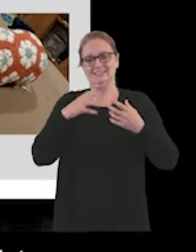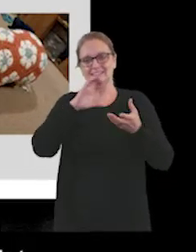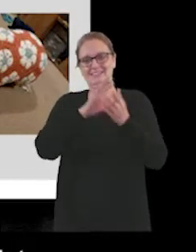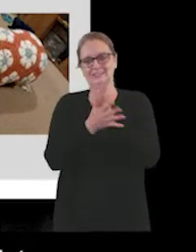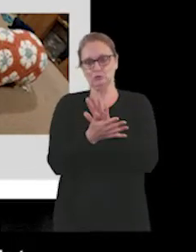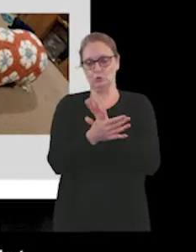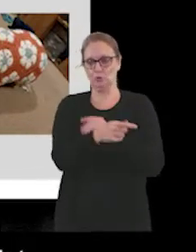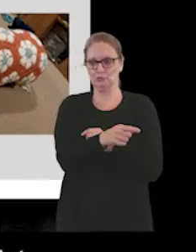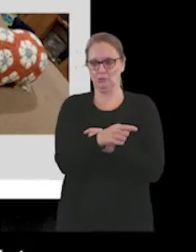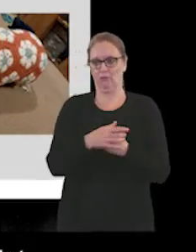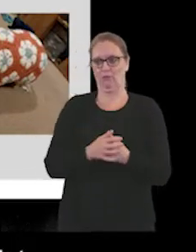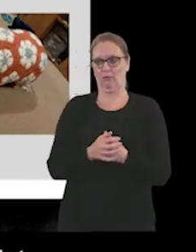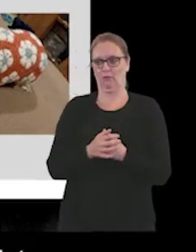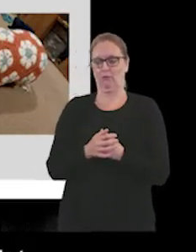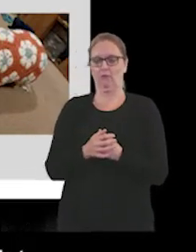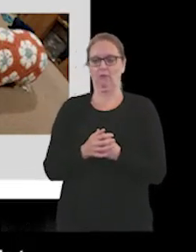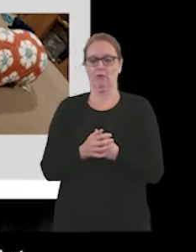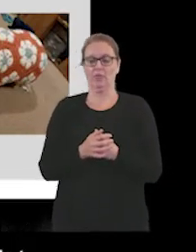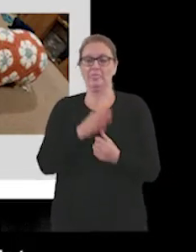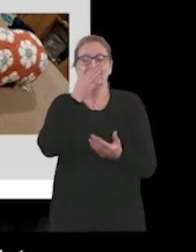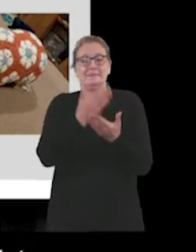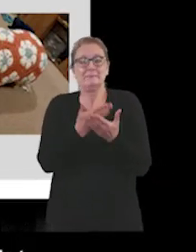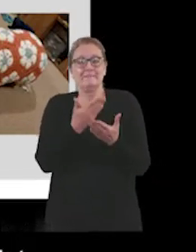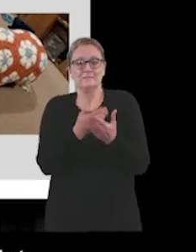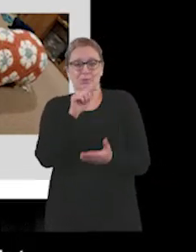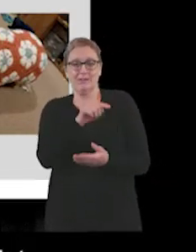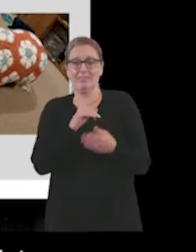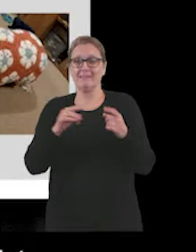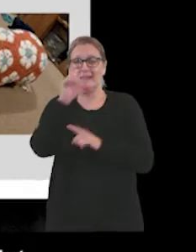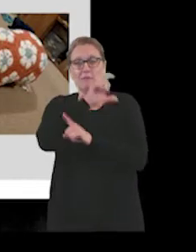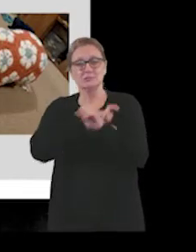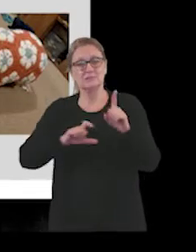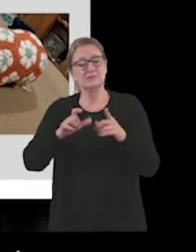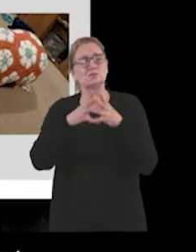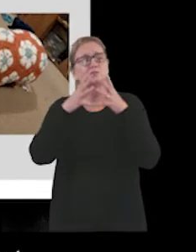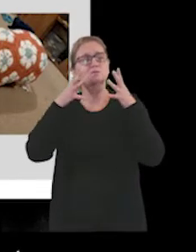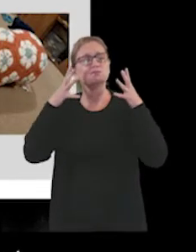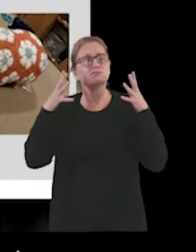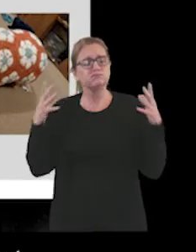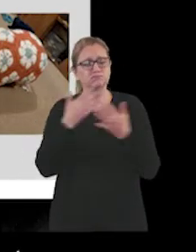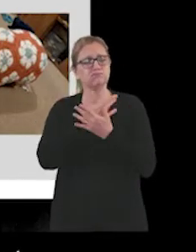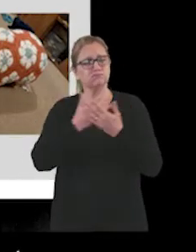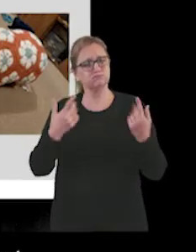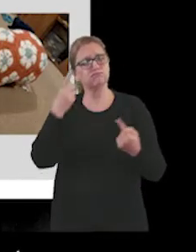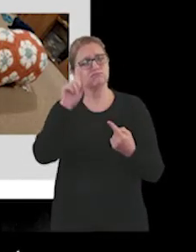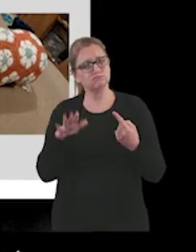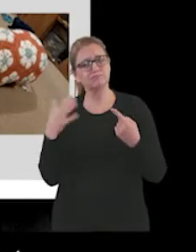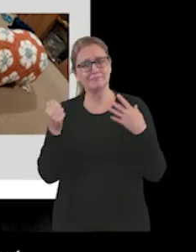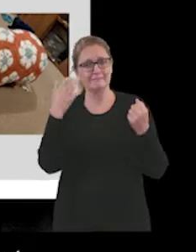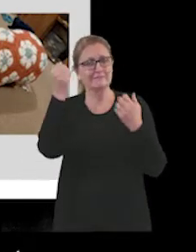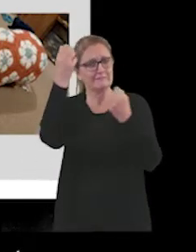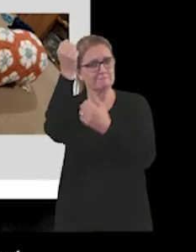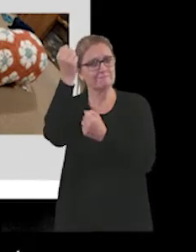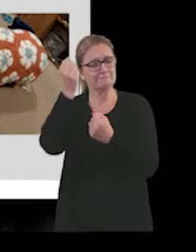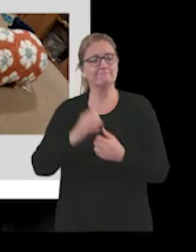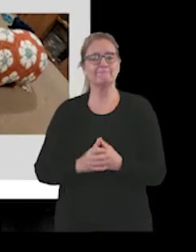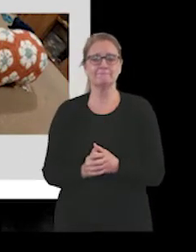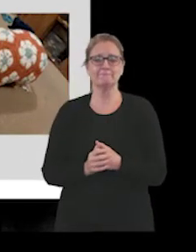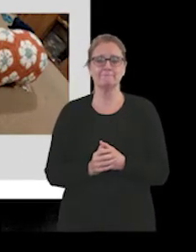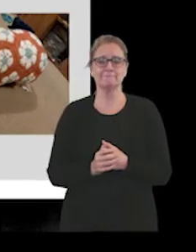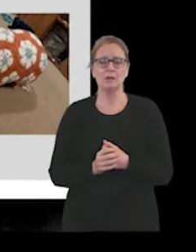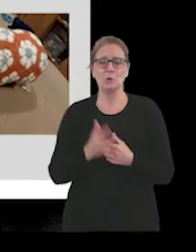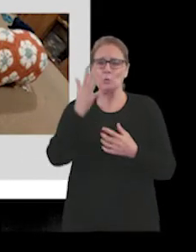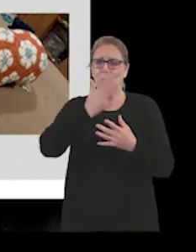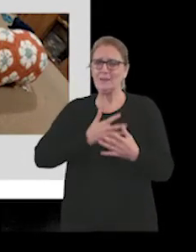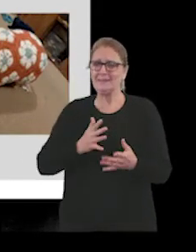The demand for that in the county has been huge. And it's really important that we get services that are